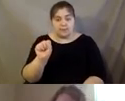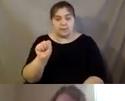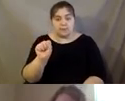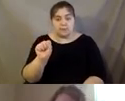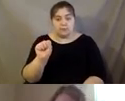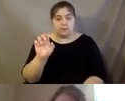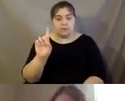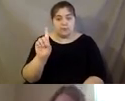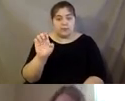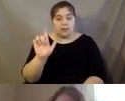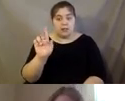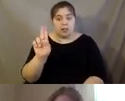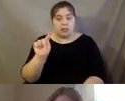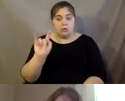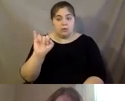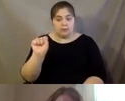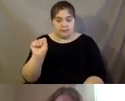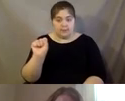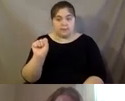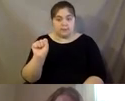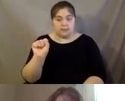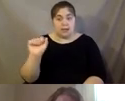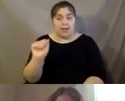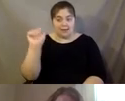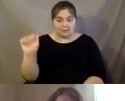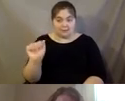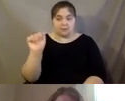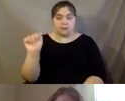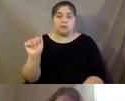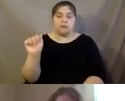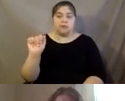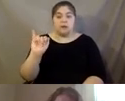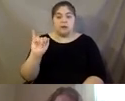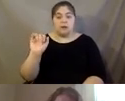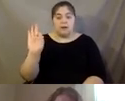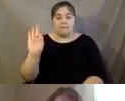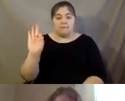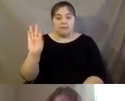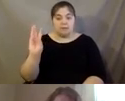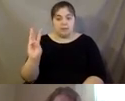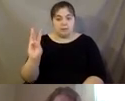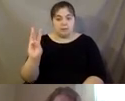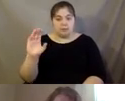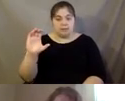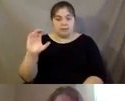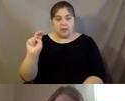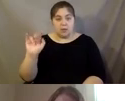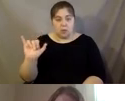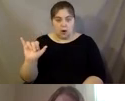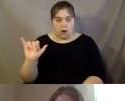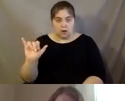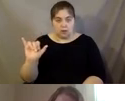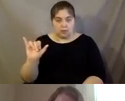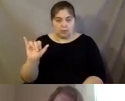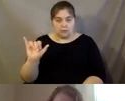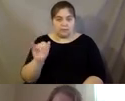-U-T-I-S at I-F-W-C-N-Y. So the initials for